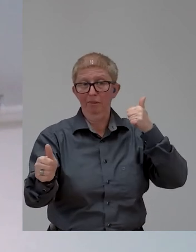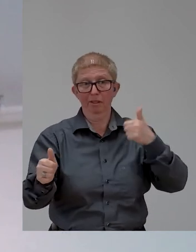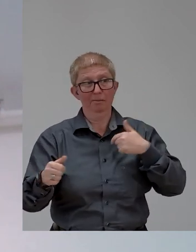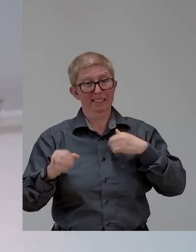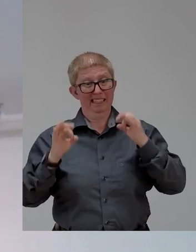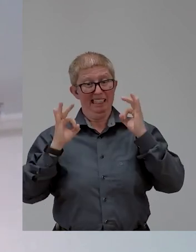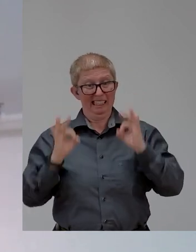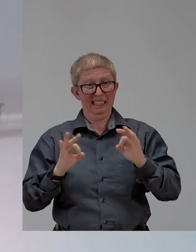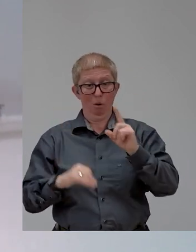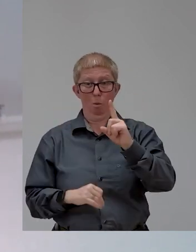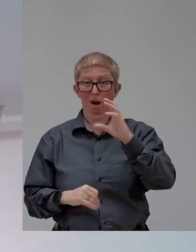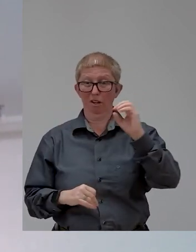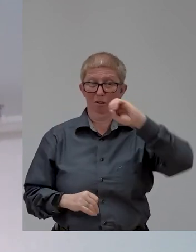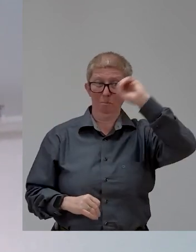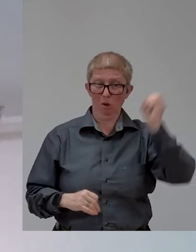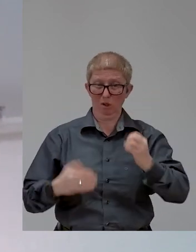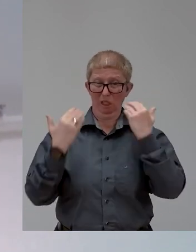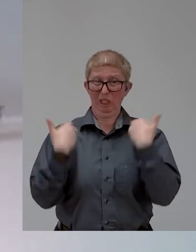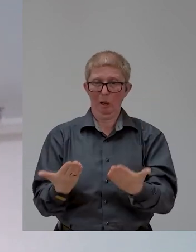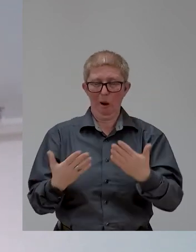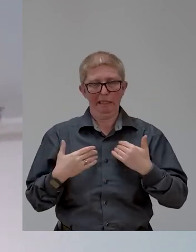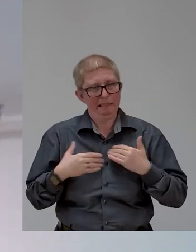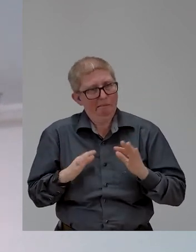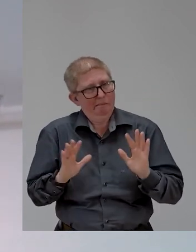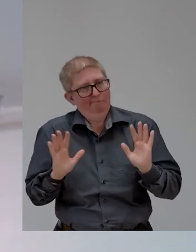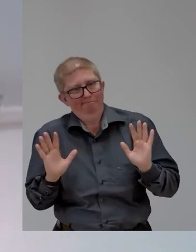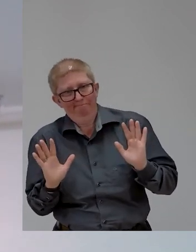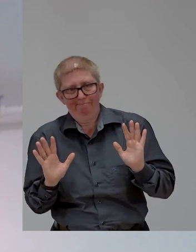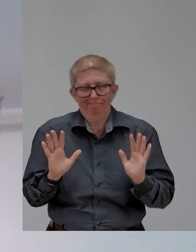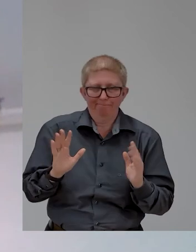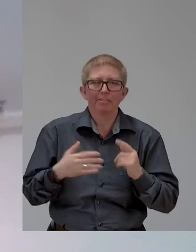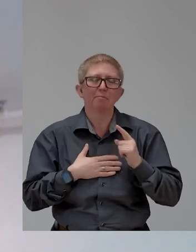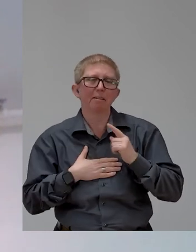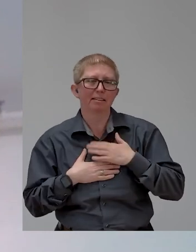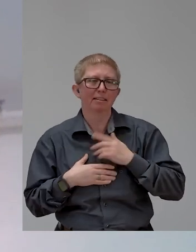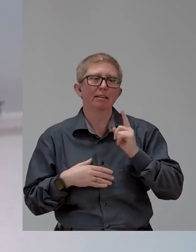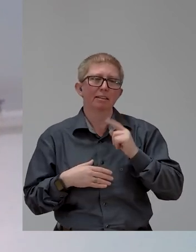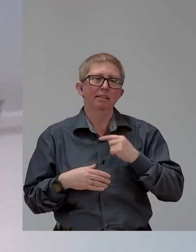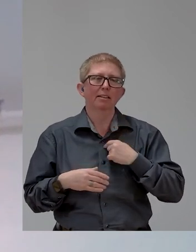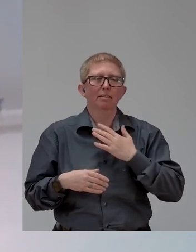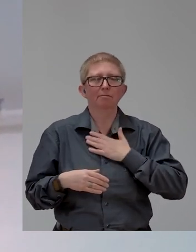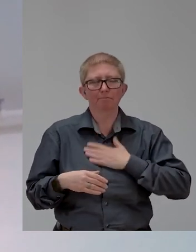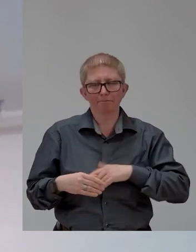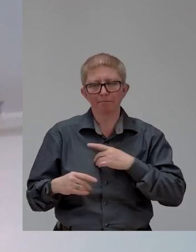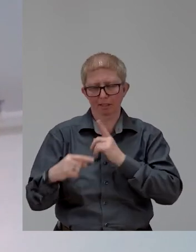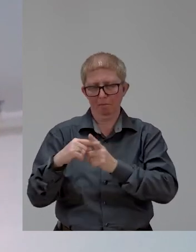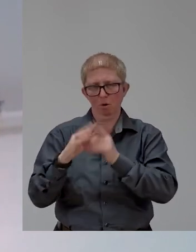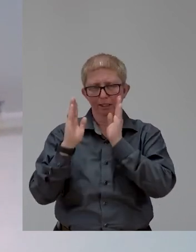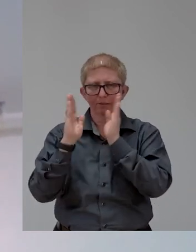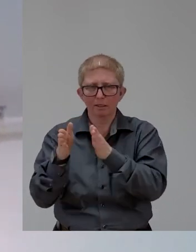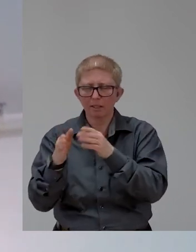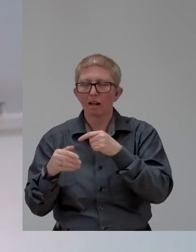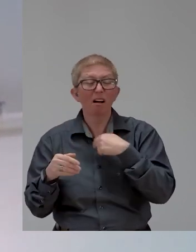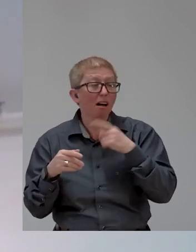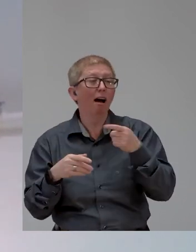I'd like to be positive, and I'd like to try to emphasize those, and so I won't go on and on about all the problems in greater detail than is already